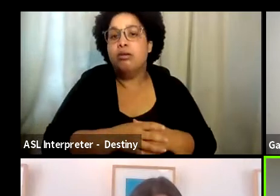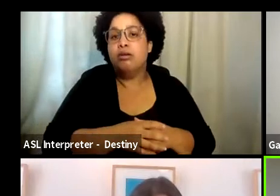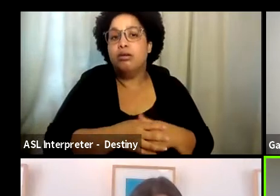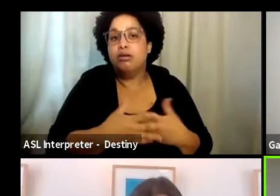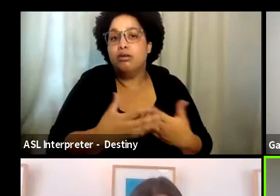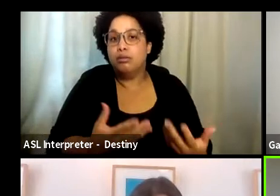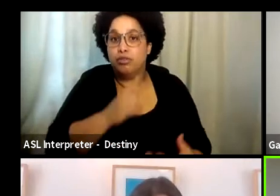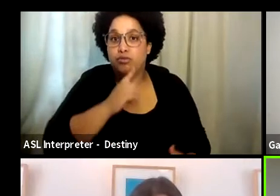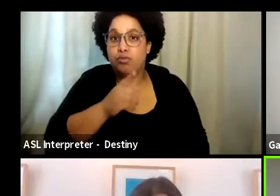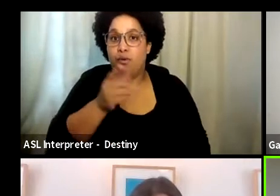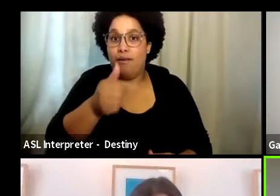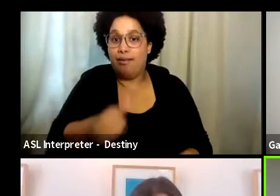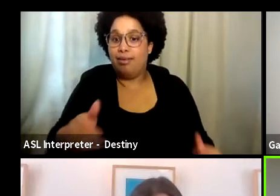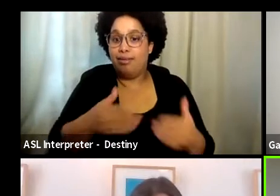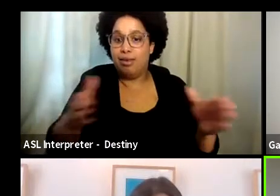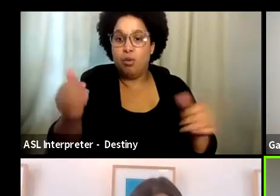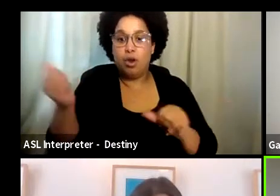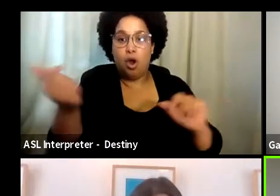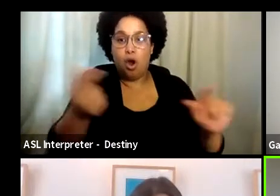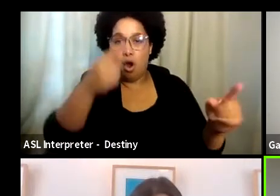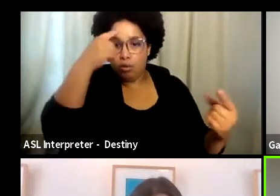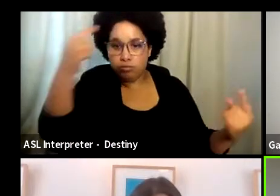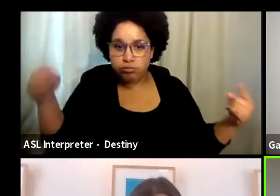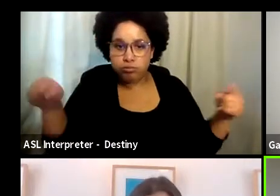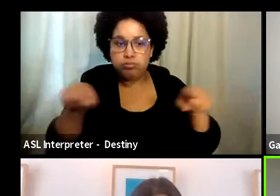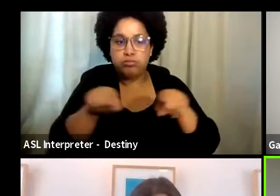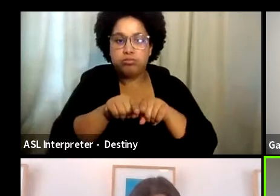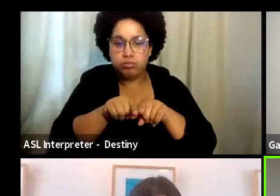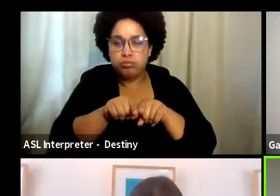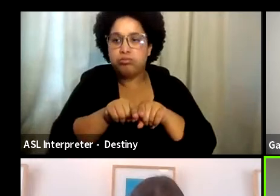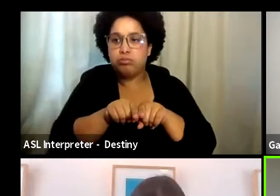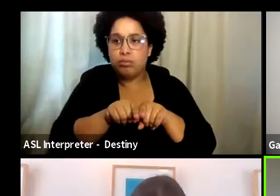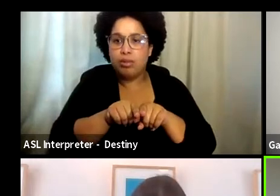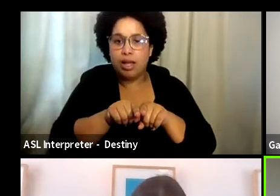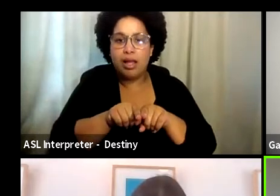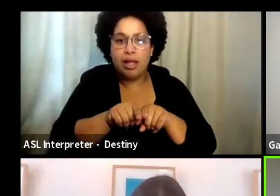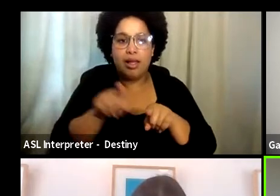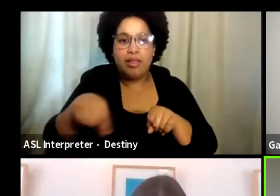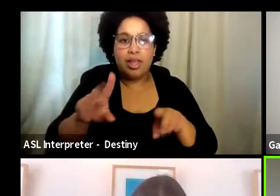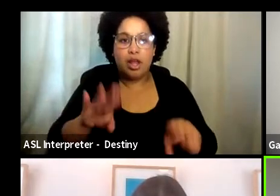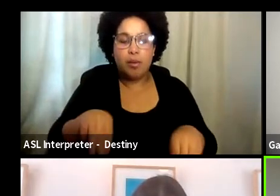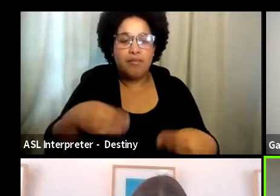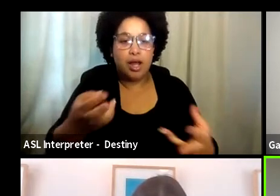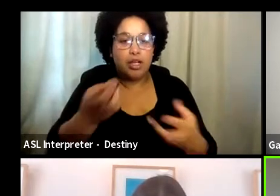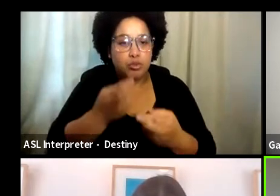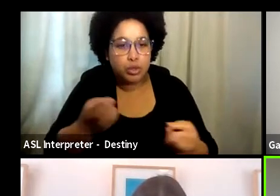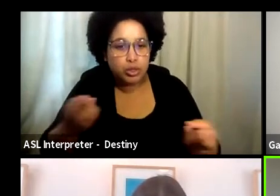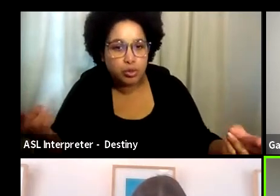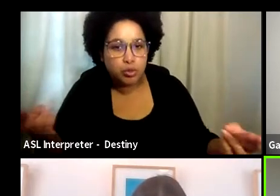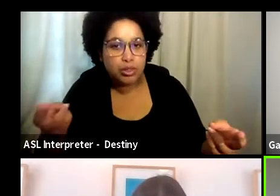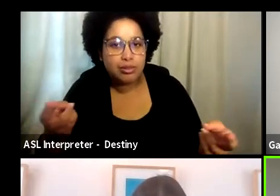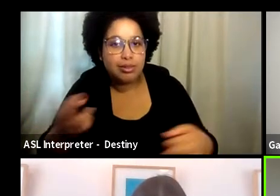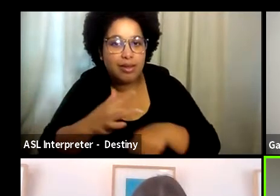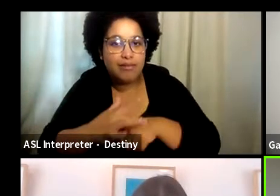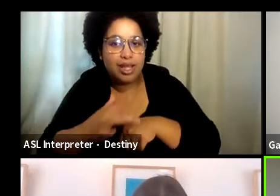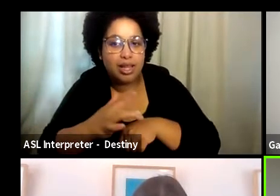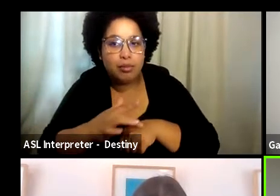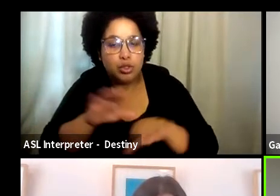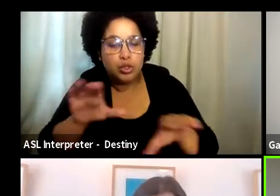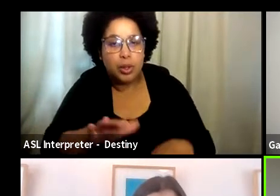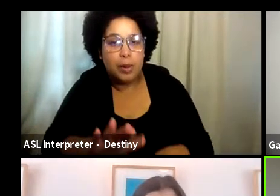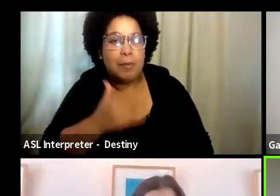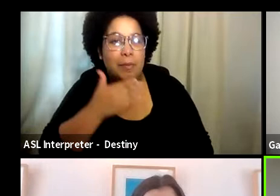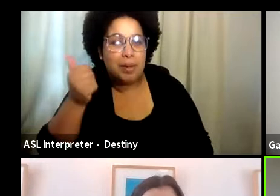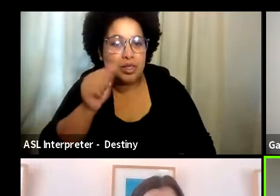that just like anything else, we're all on the same page and they are, they are given the resources available to do their best